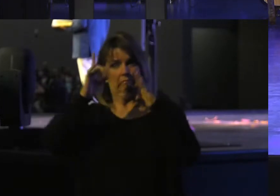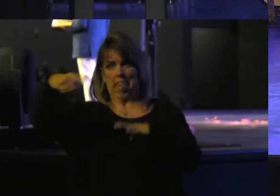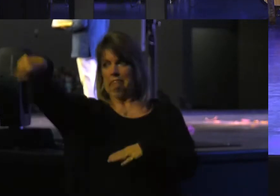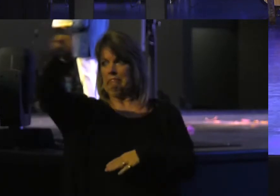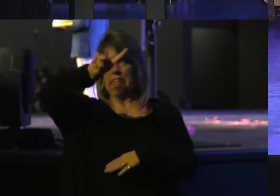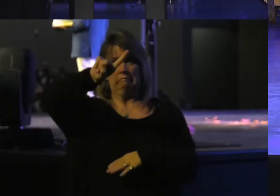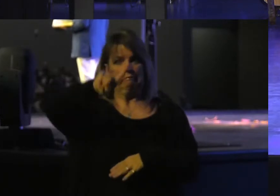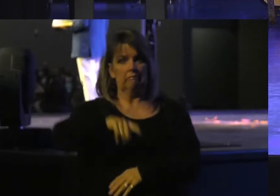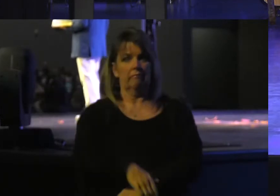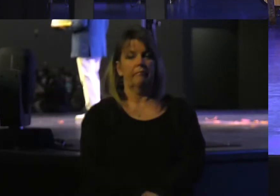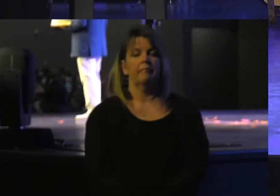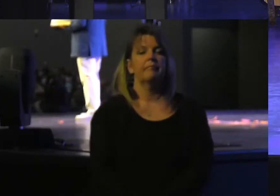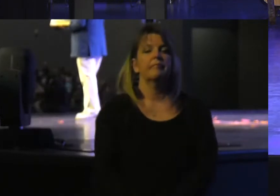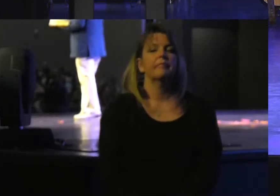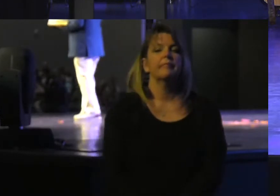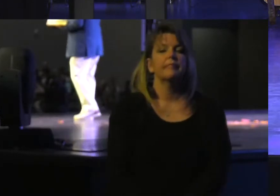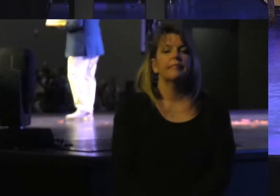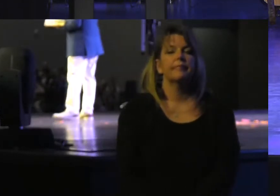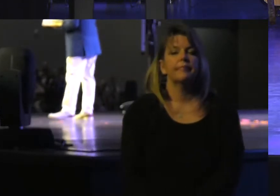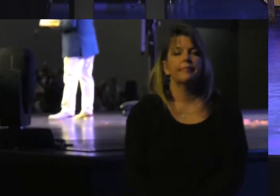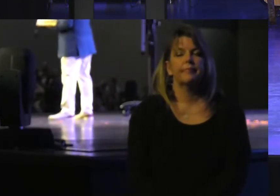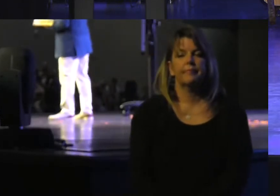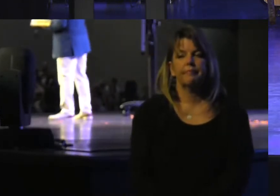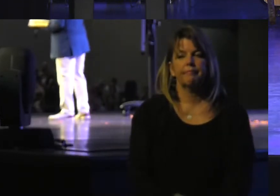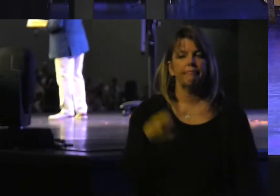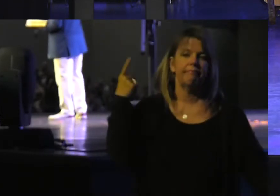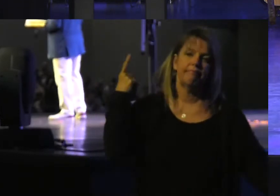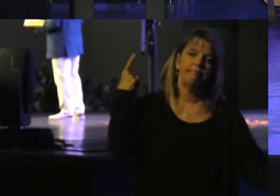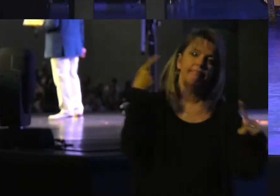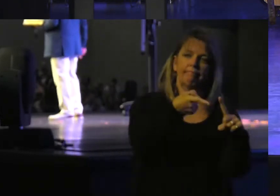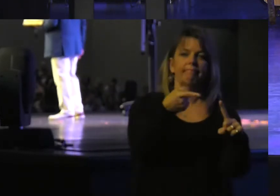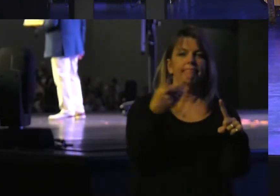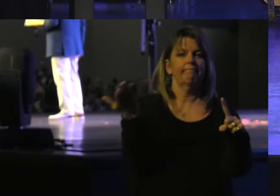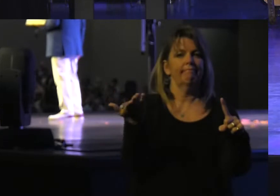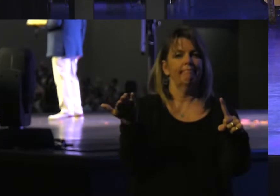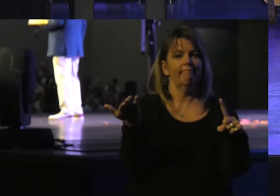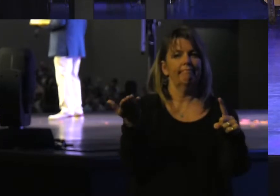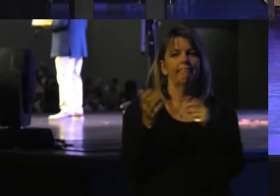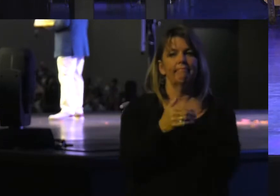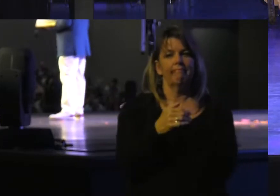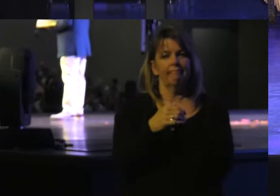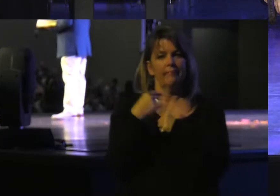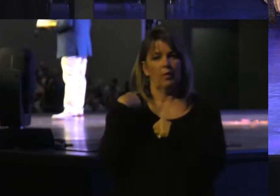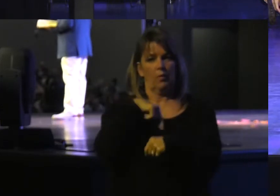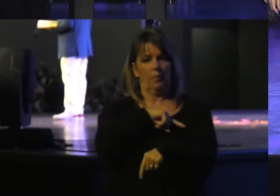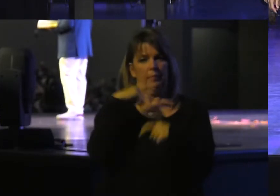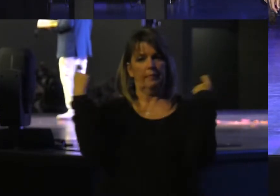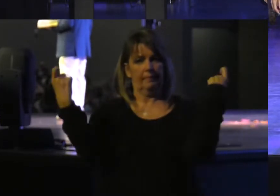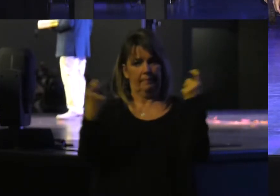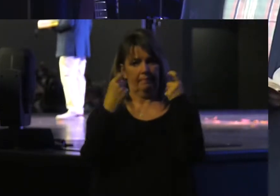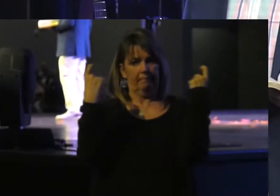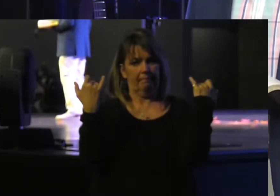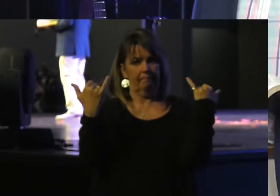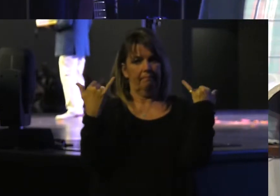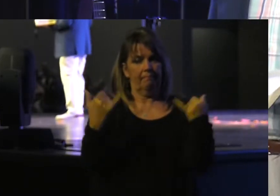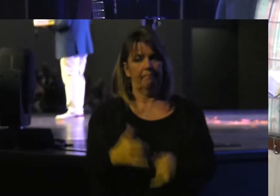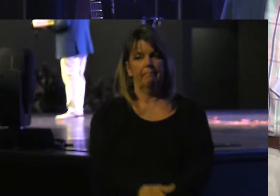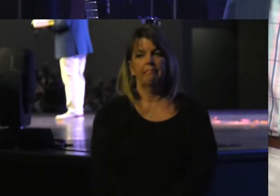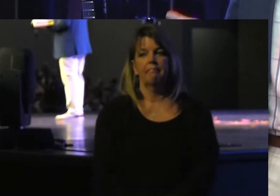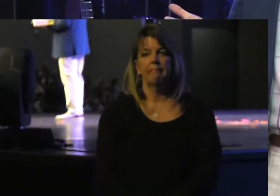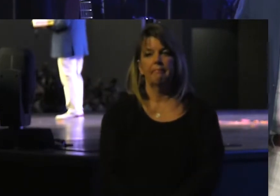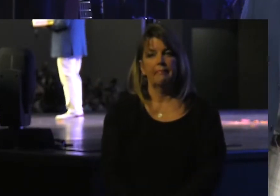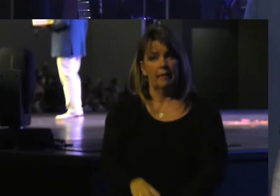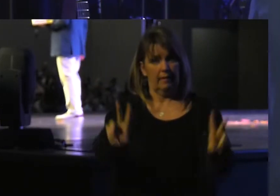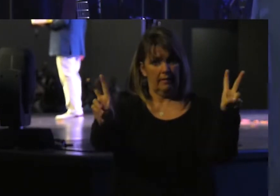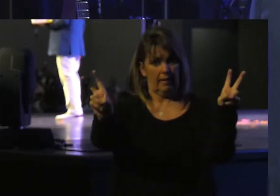ago? It has everything to do with what we celebrate today. The